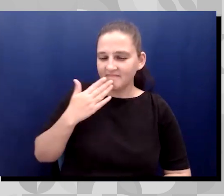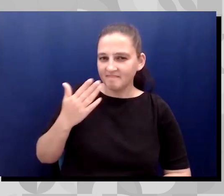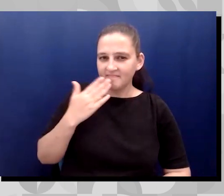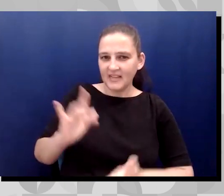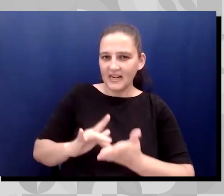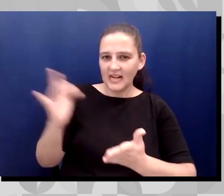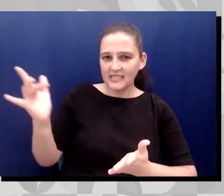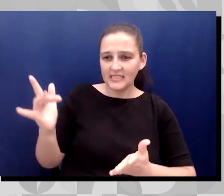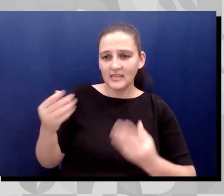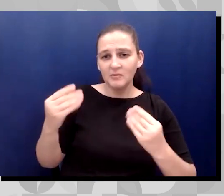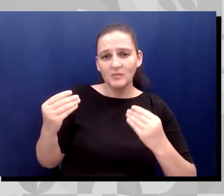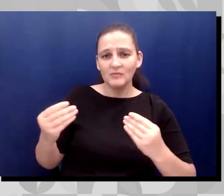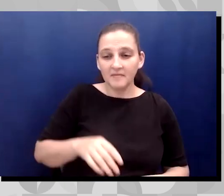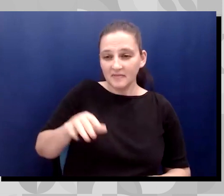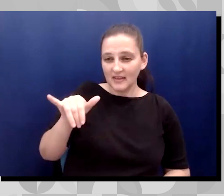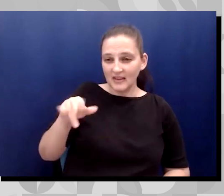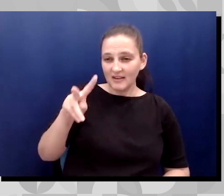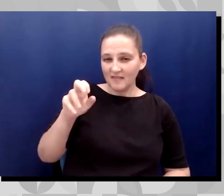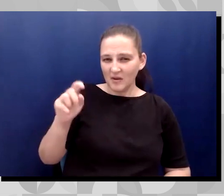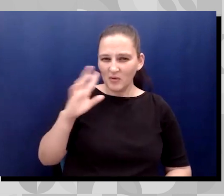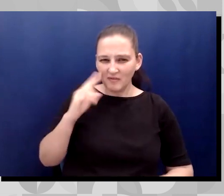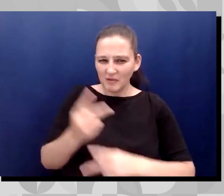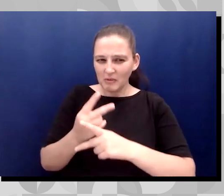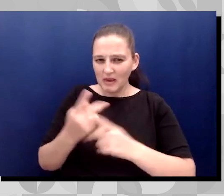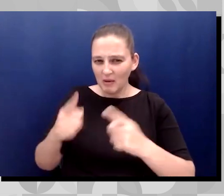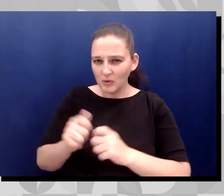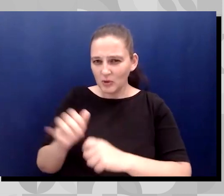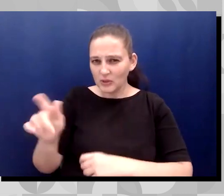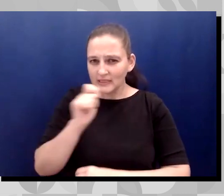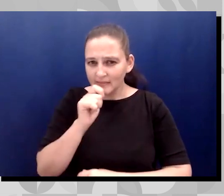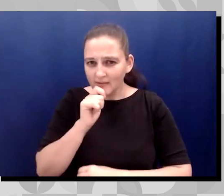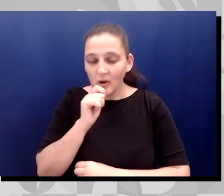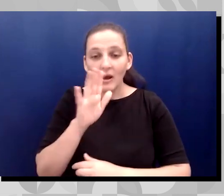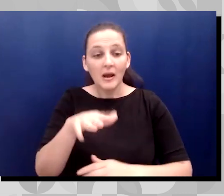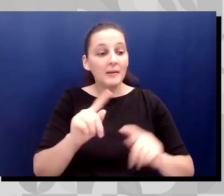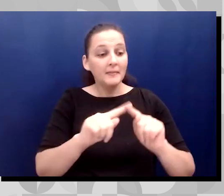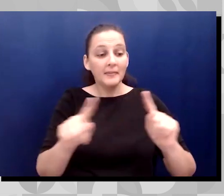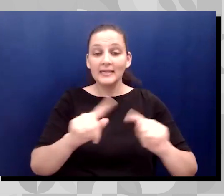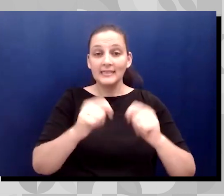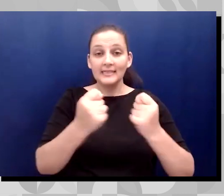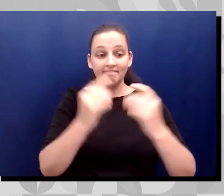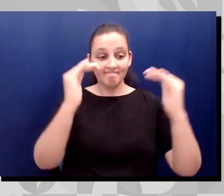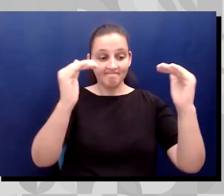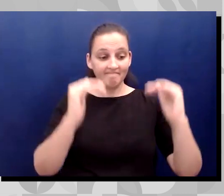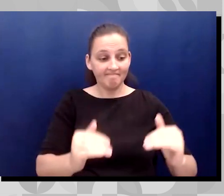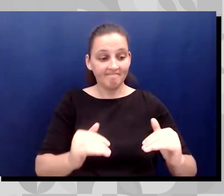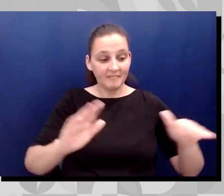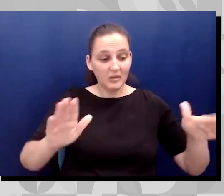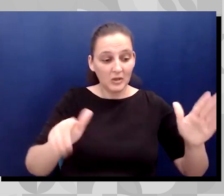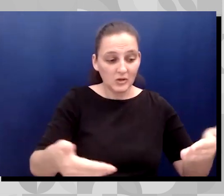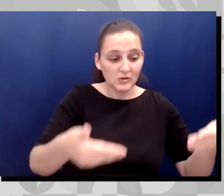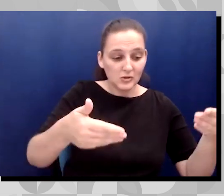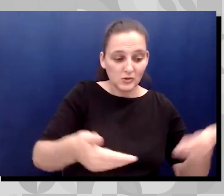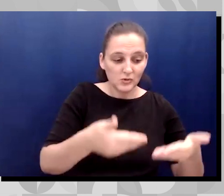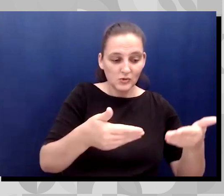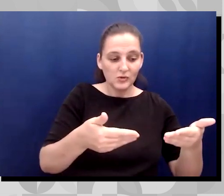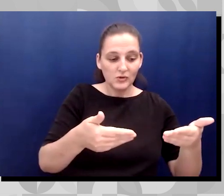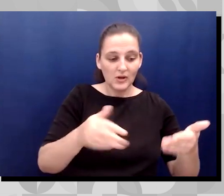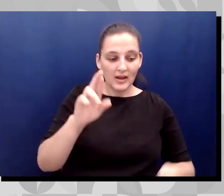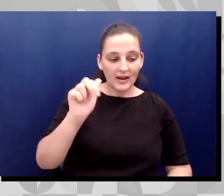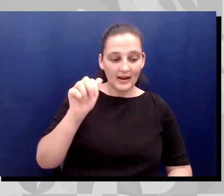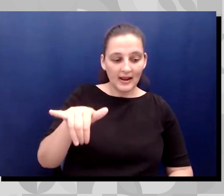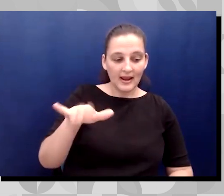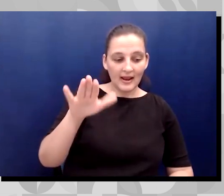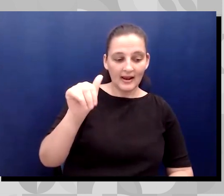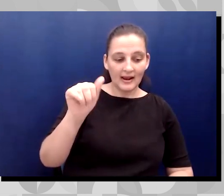being here, and thank you to AARP. Up next, I'd like to introduce Mr. Ray Casas, who is